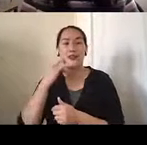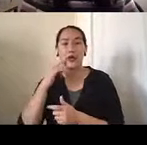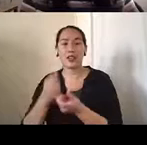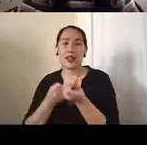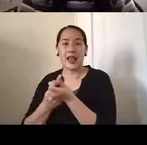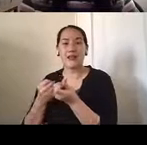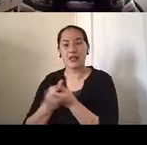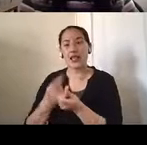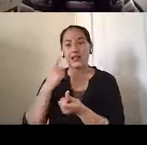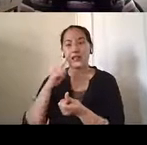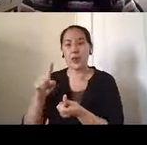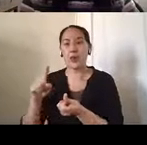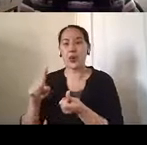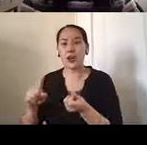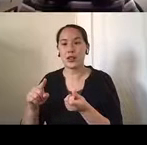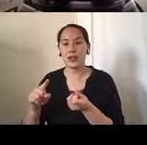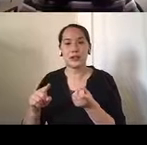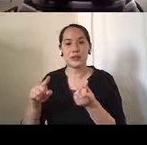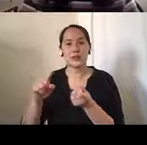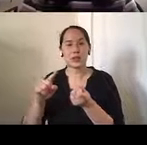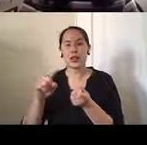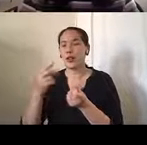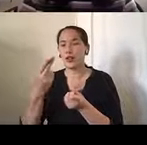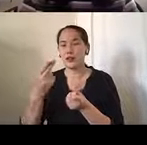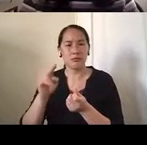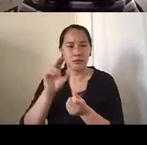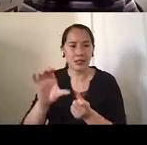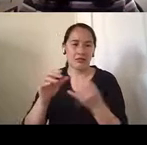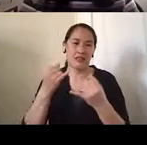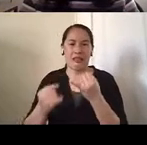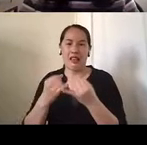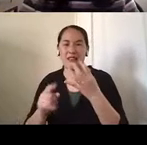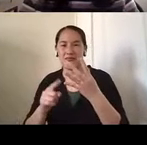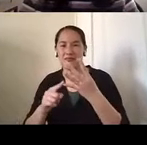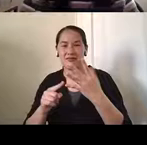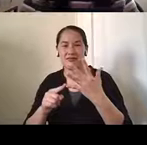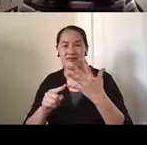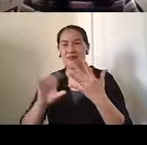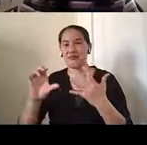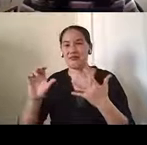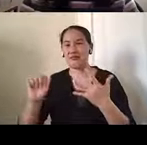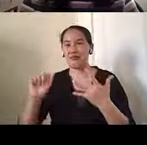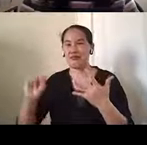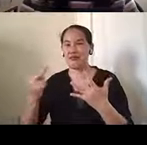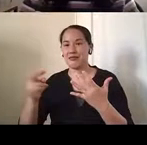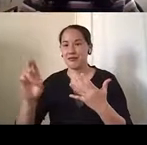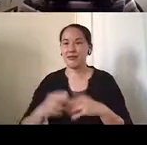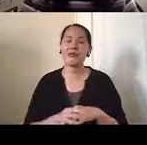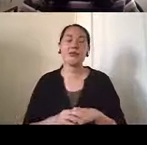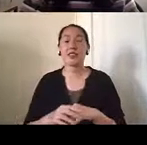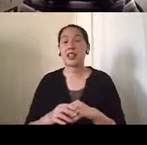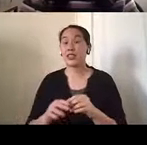in touch with an elder law attorney or for legal assistance. You we recognize, especially in the early stage, it's important to